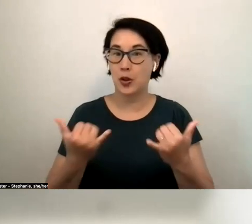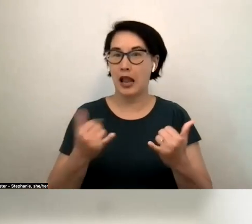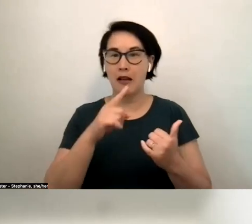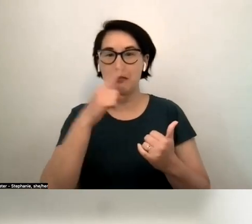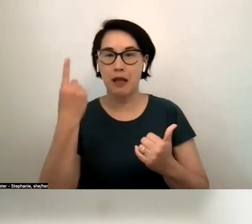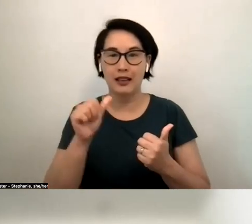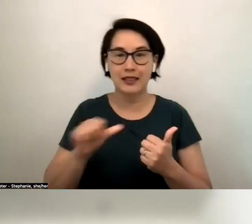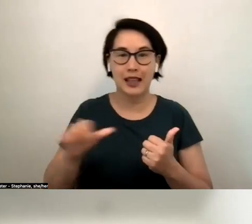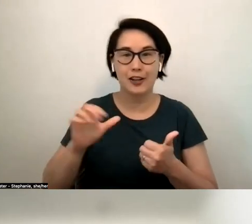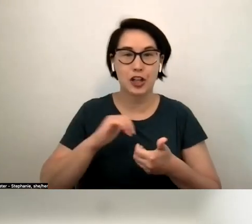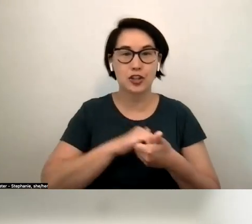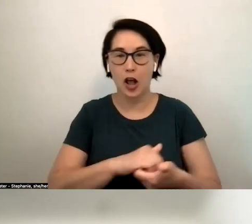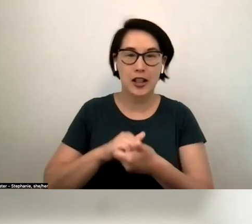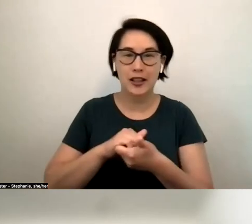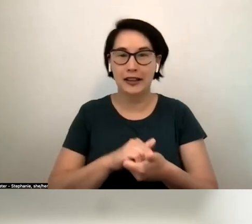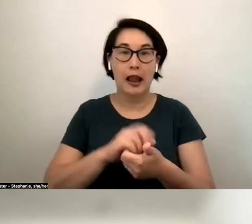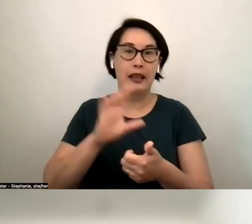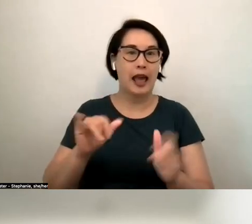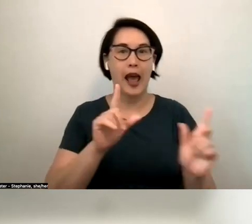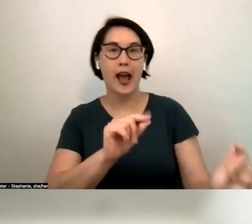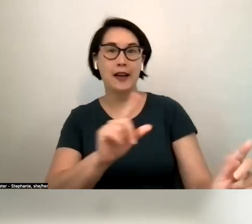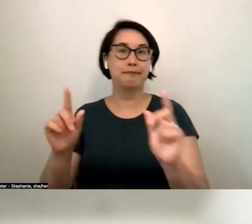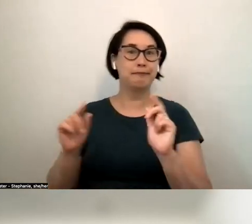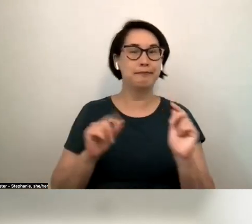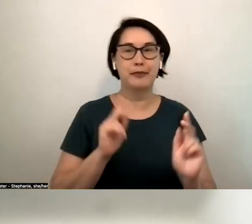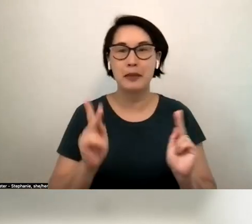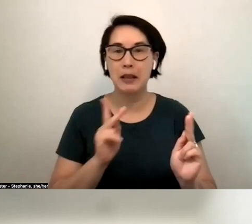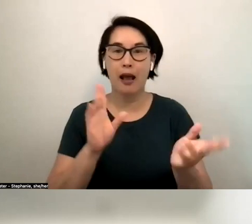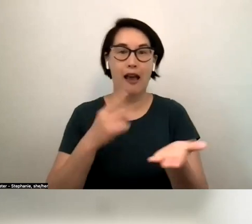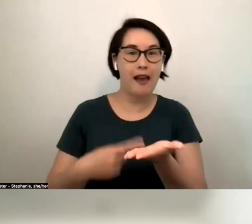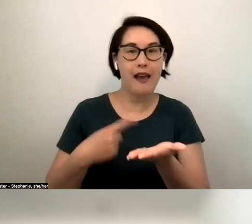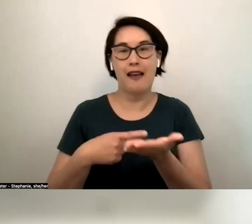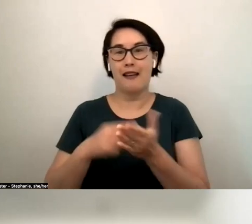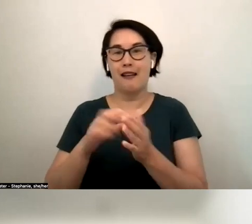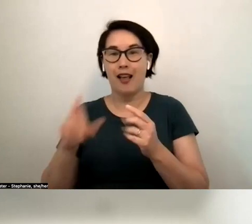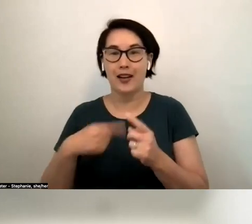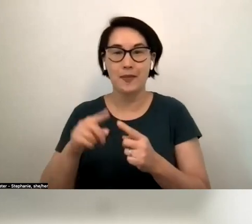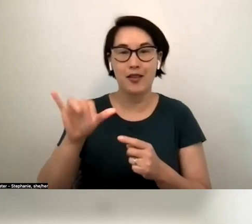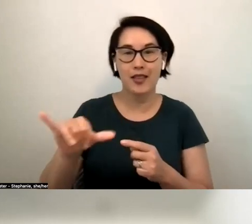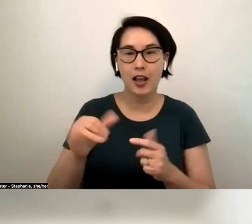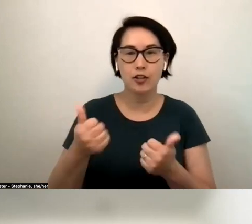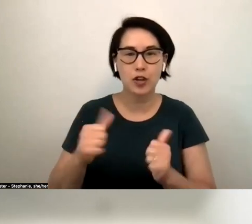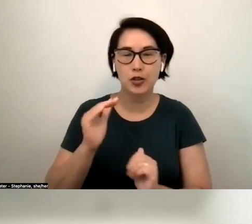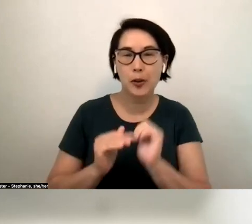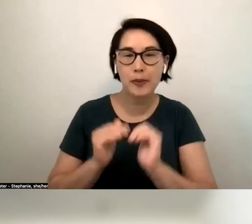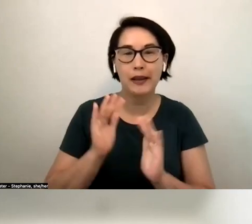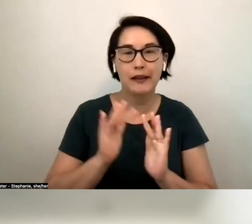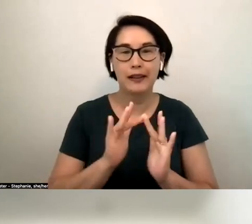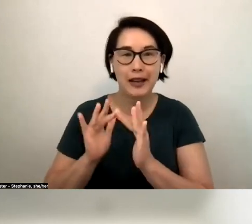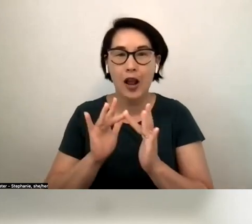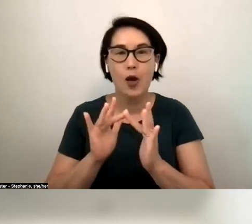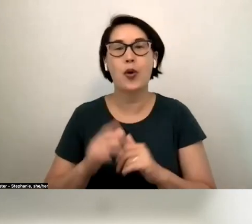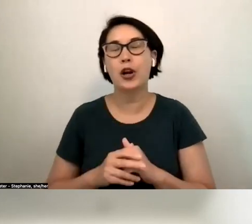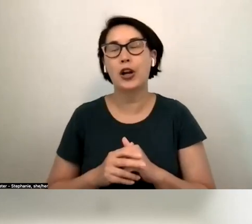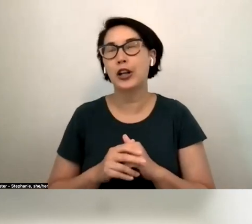asian solidarity is like a buzzword right people are really um building out networks whether it's asians